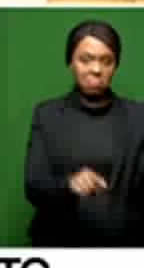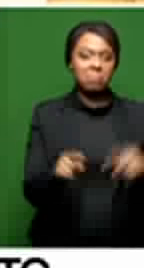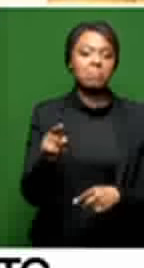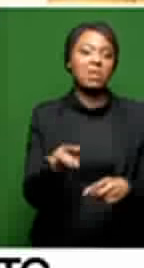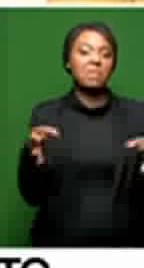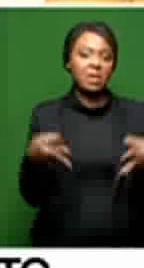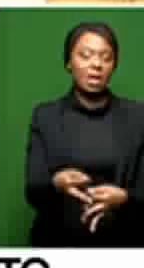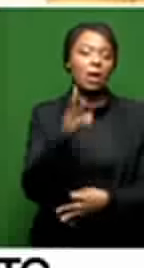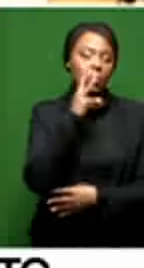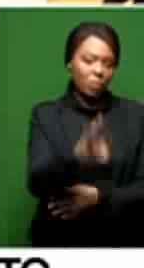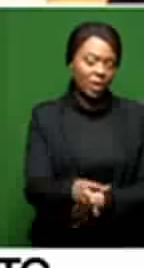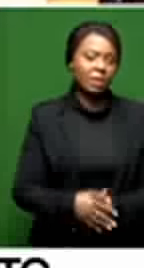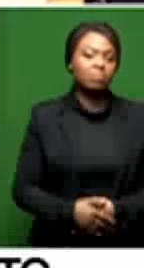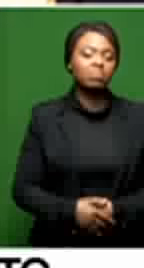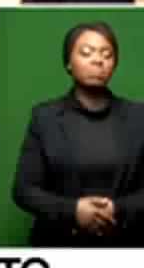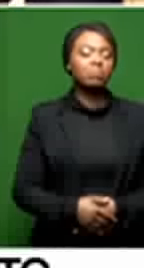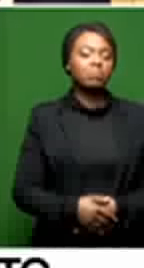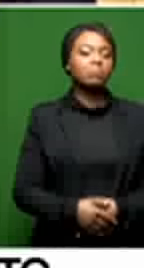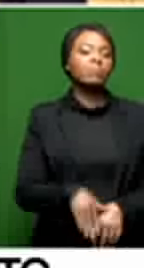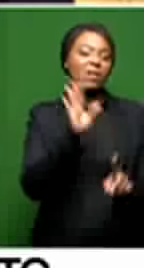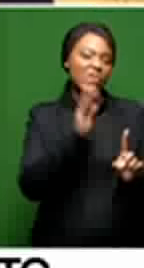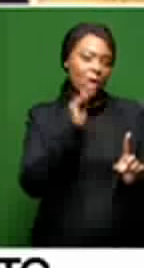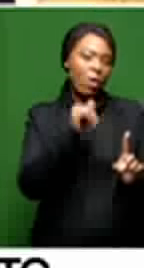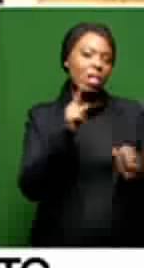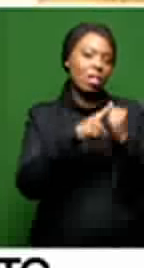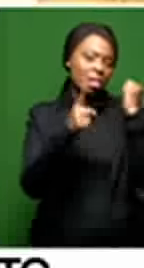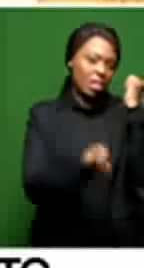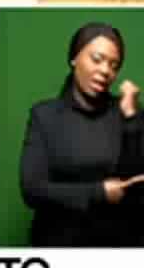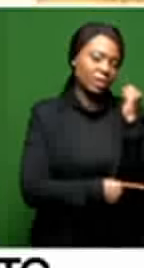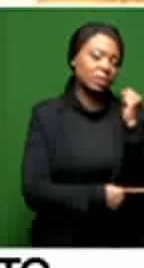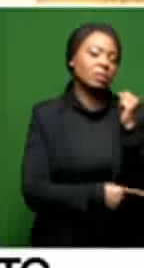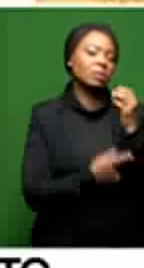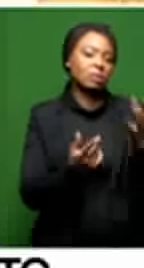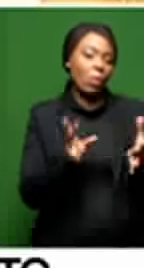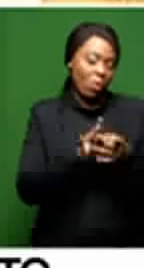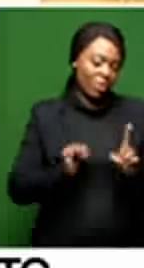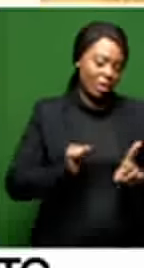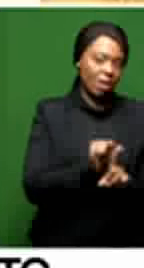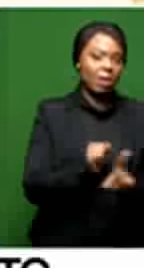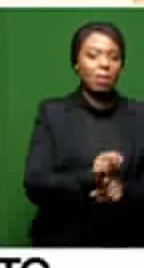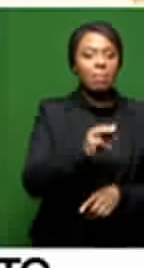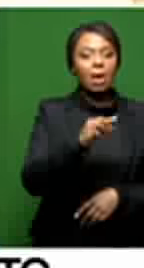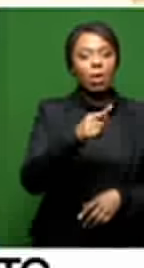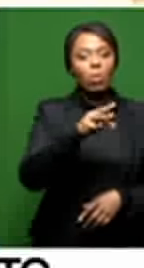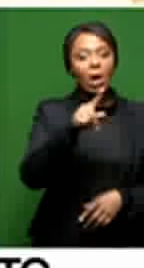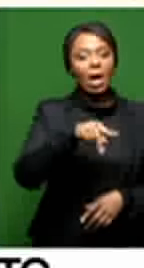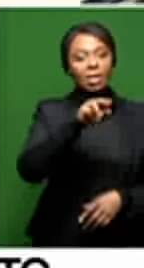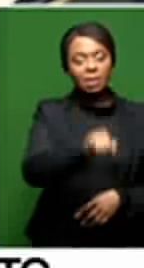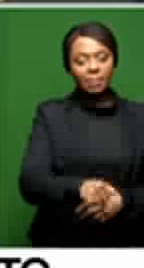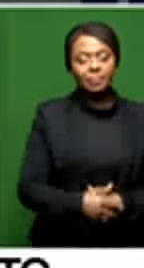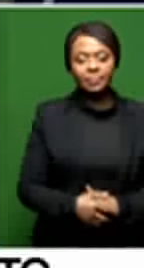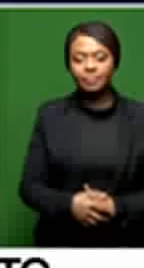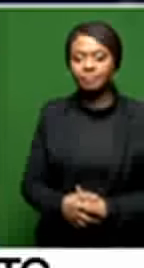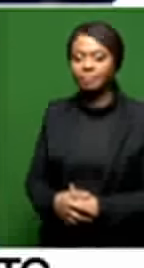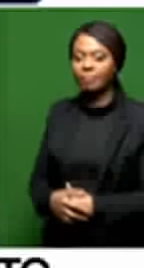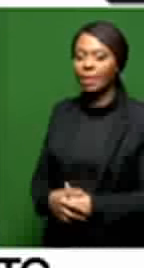bid their farewells to Ogamakwazam Sebi Simpira. All right, Ayanda, I'm